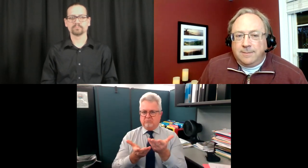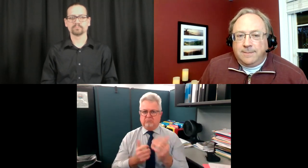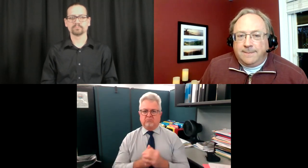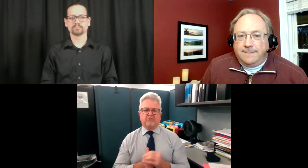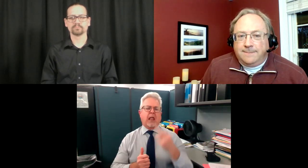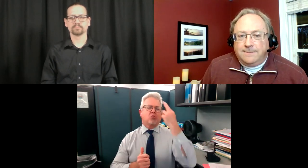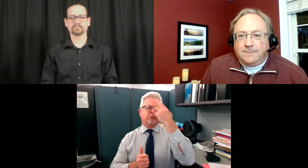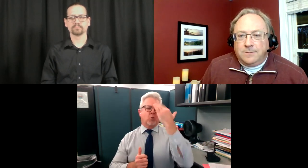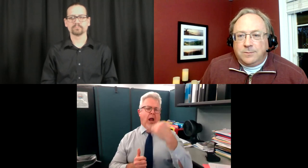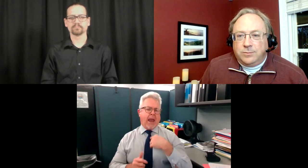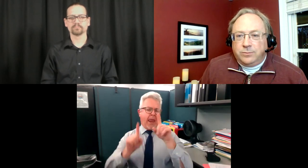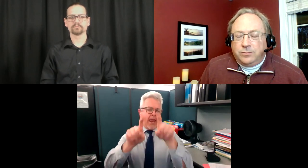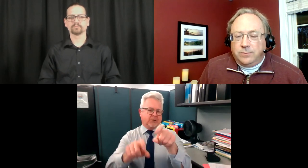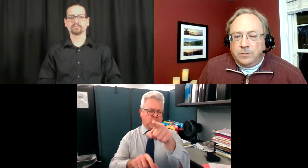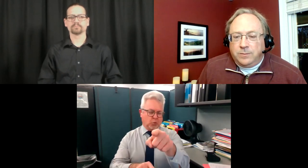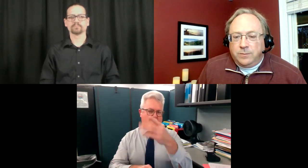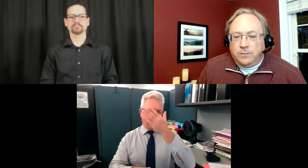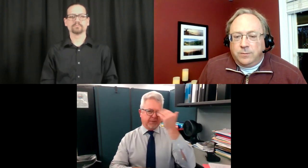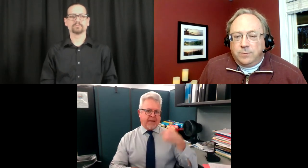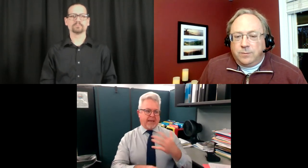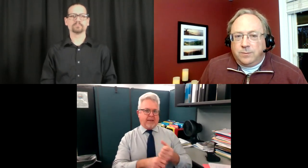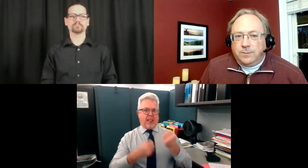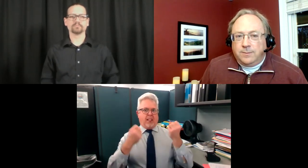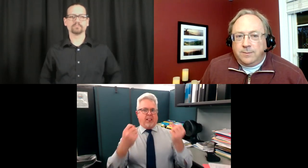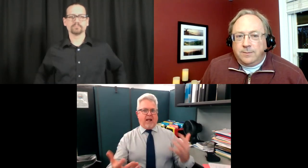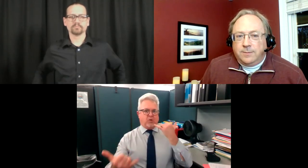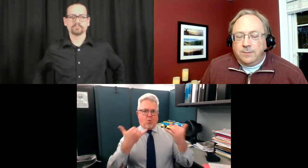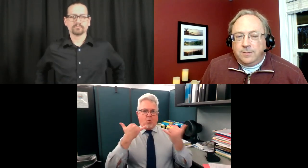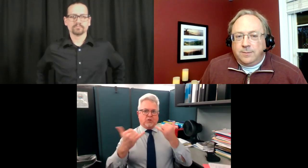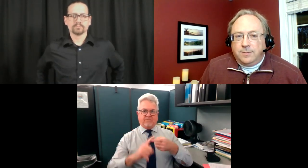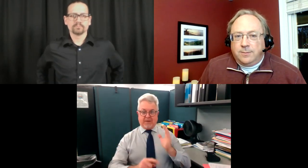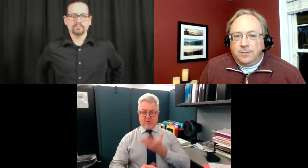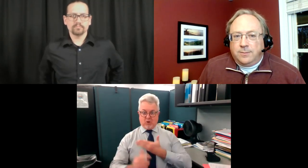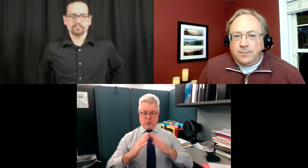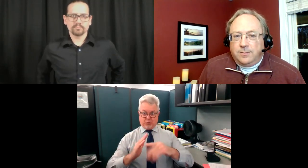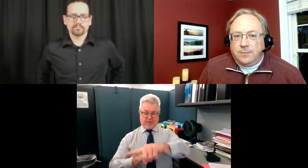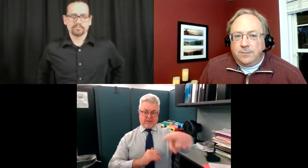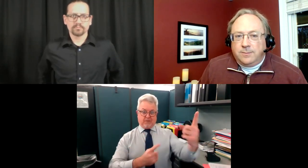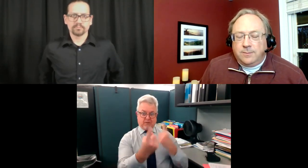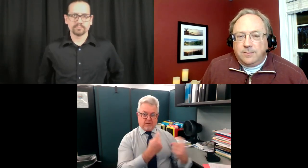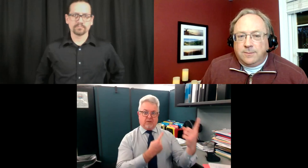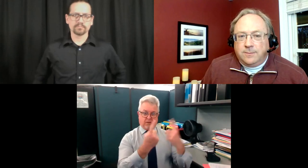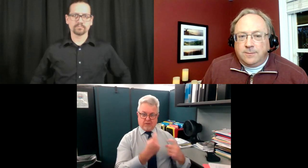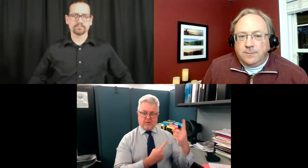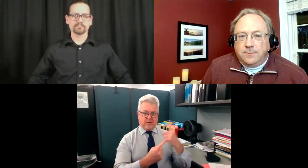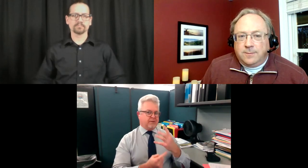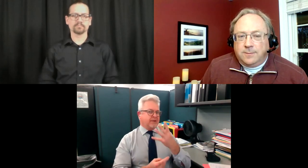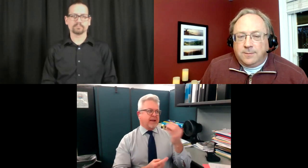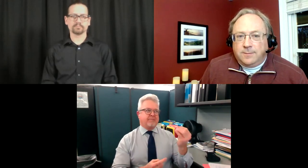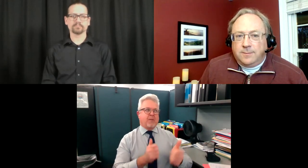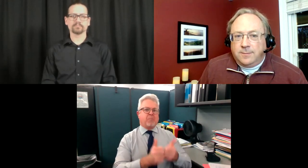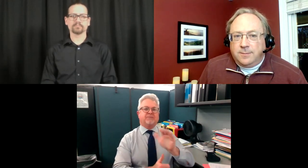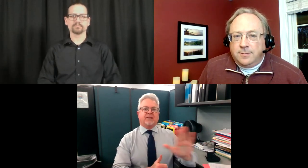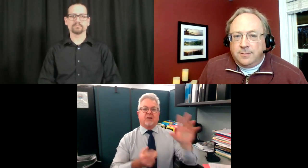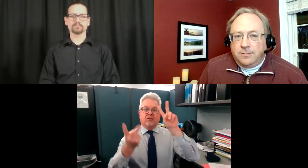not pay attention to certain uh fake news and so forth so as a physician you know people want to know where can they go for a